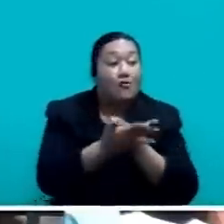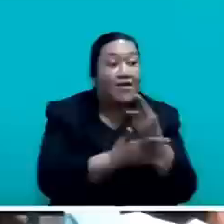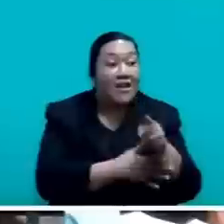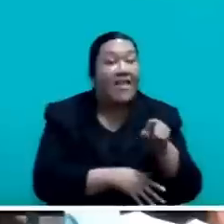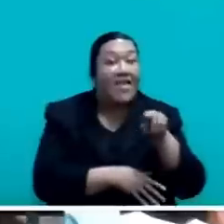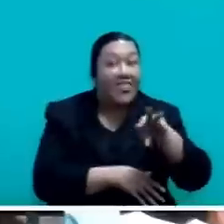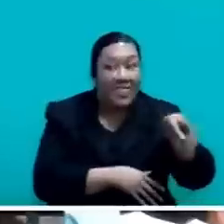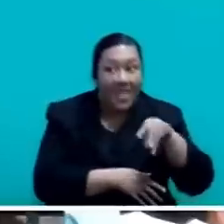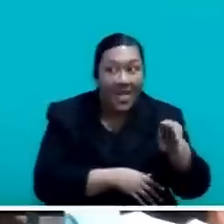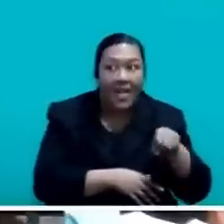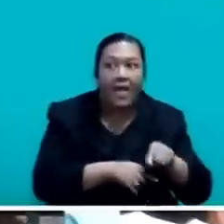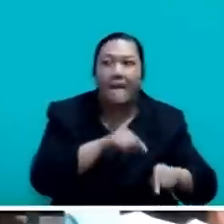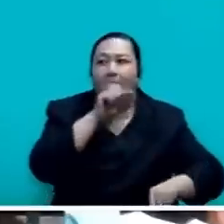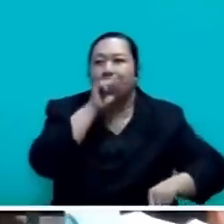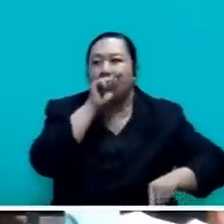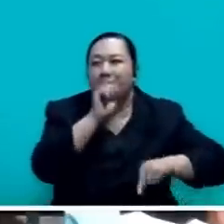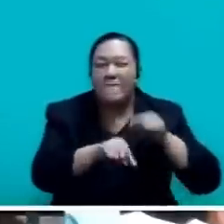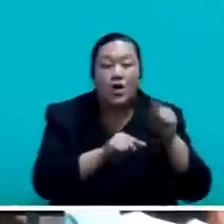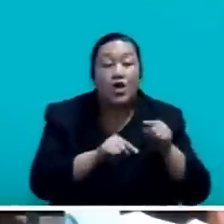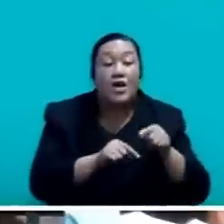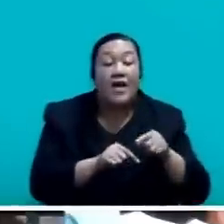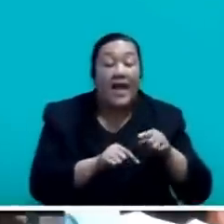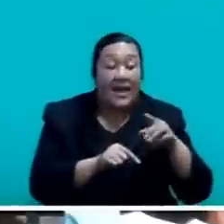ed in open daylight, Mr. Speaker.